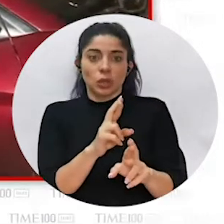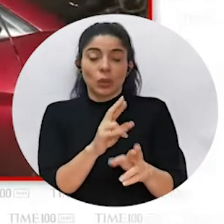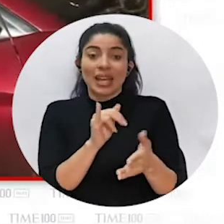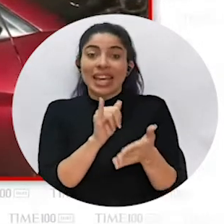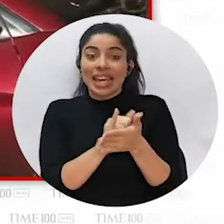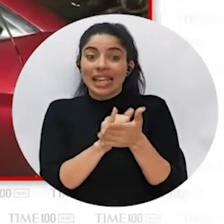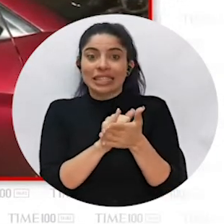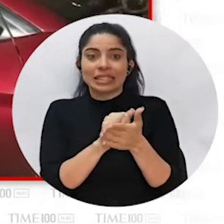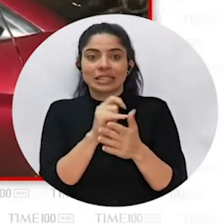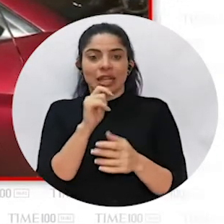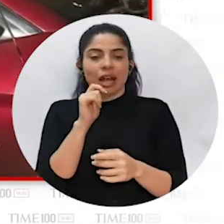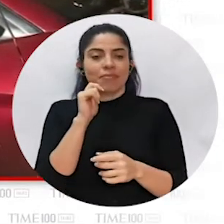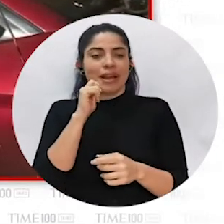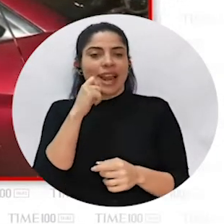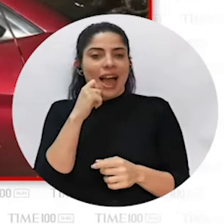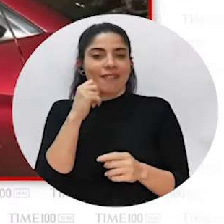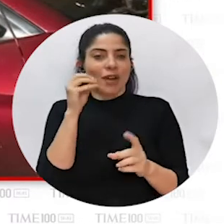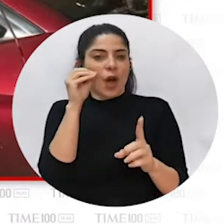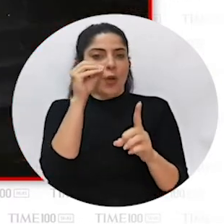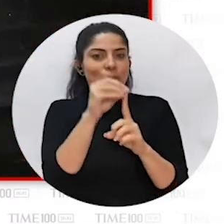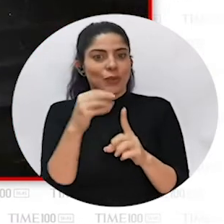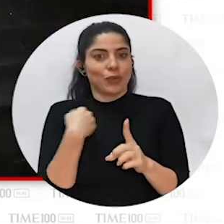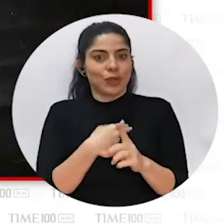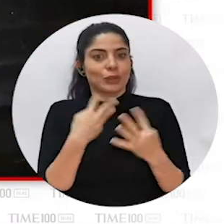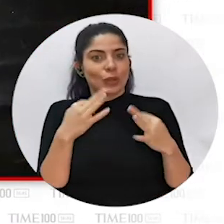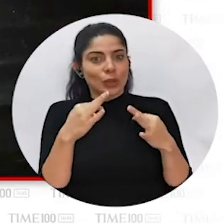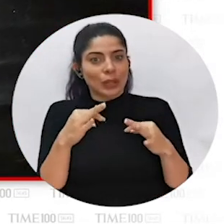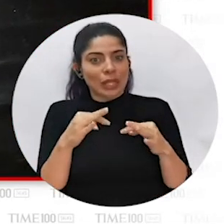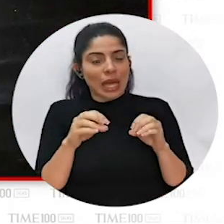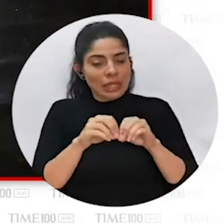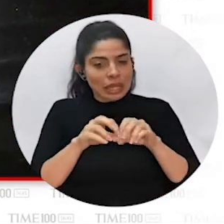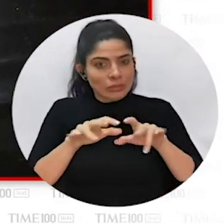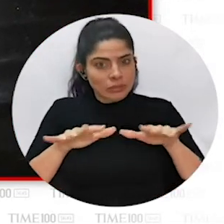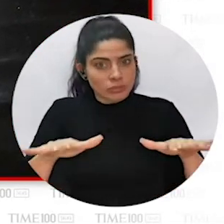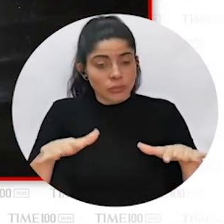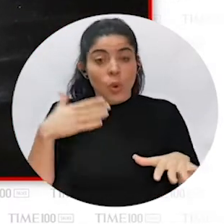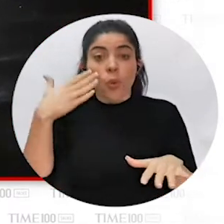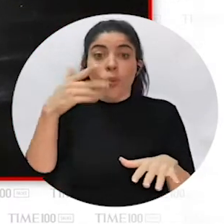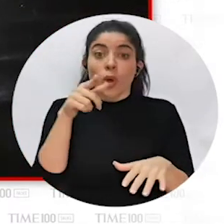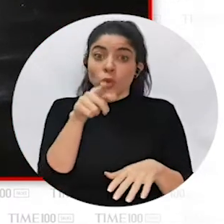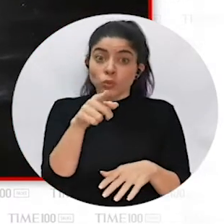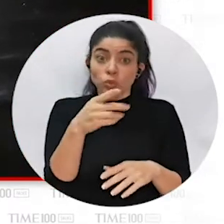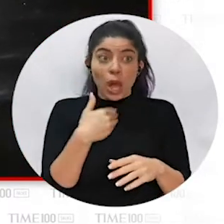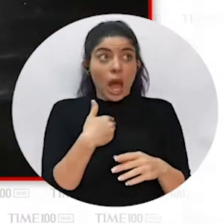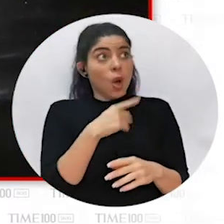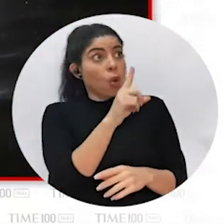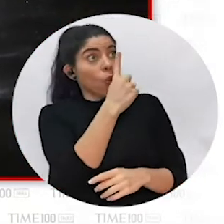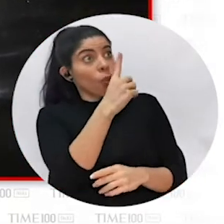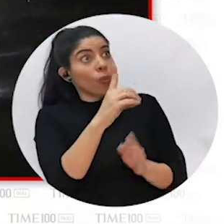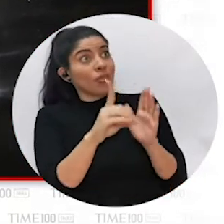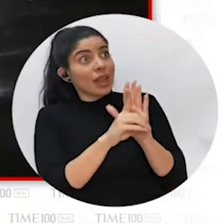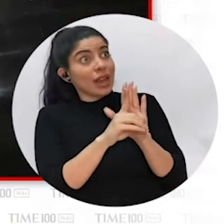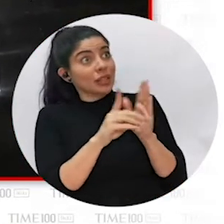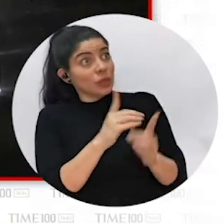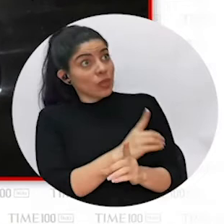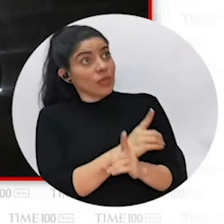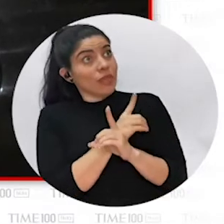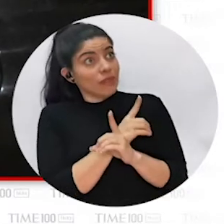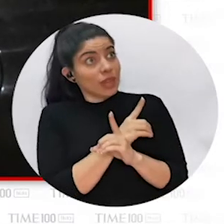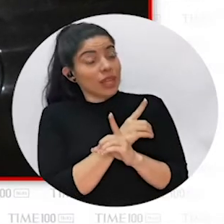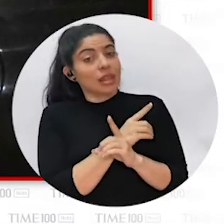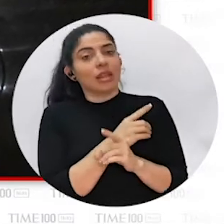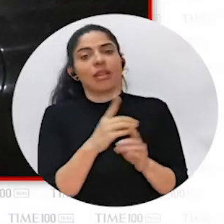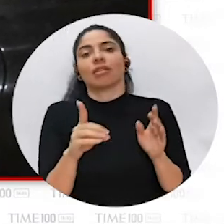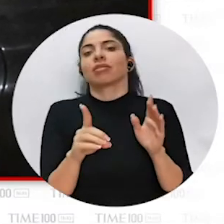respect. And that was the key message we tried to send. When you defend one set of human rights, you're